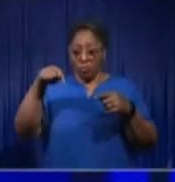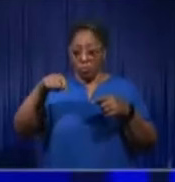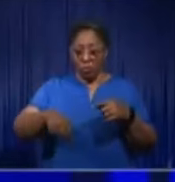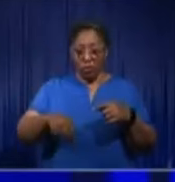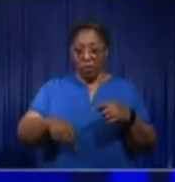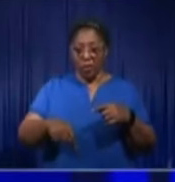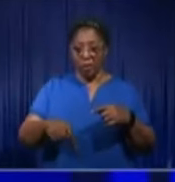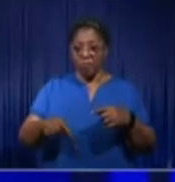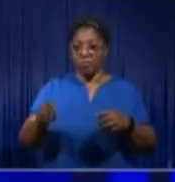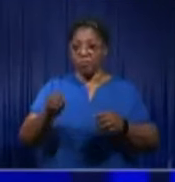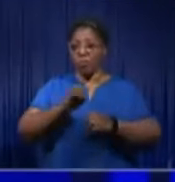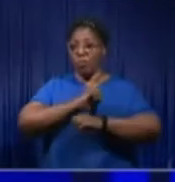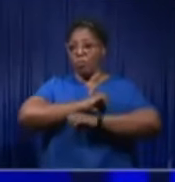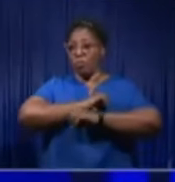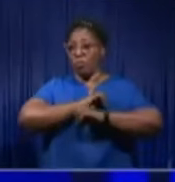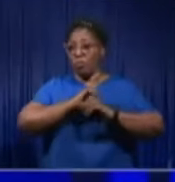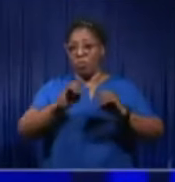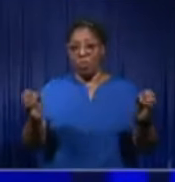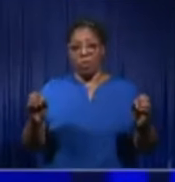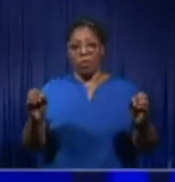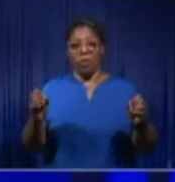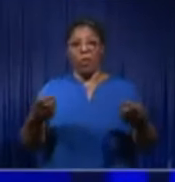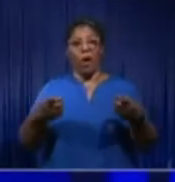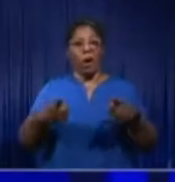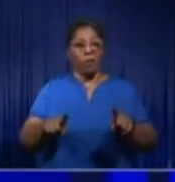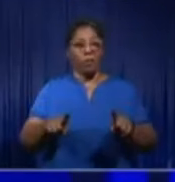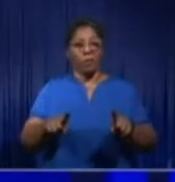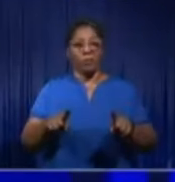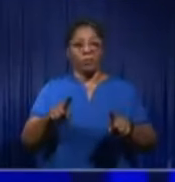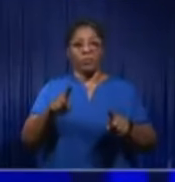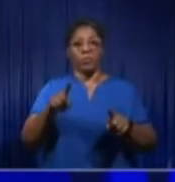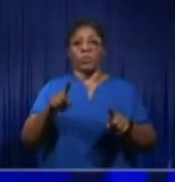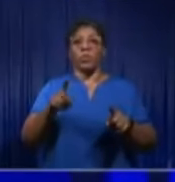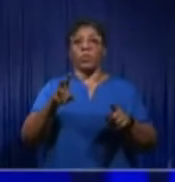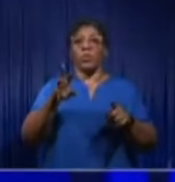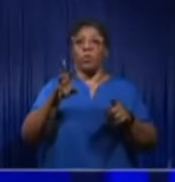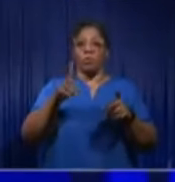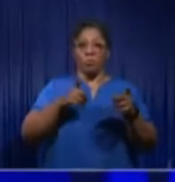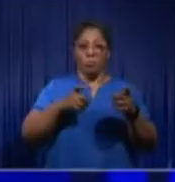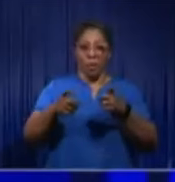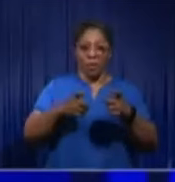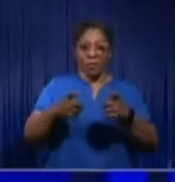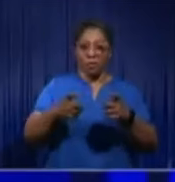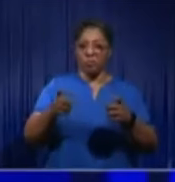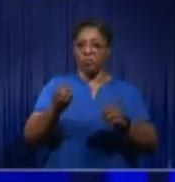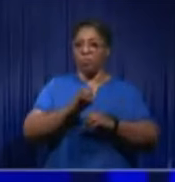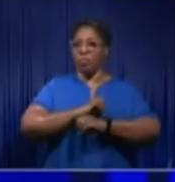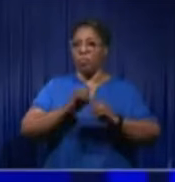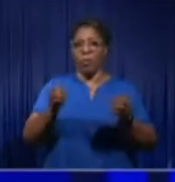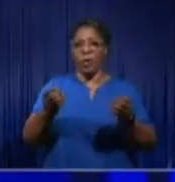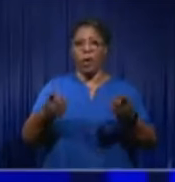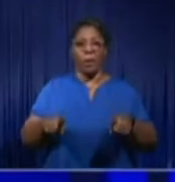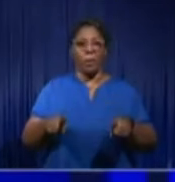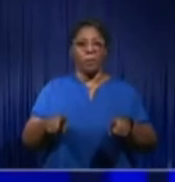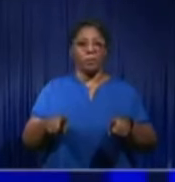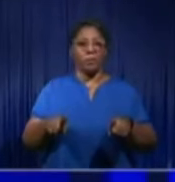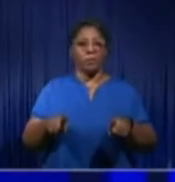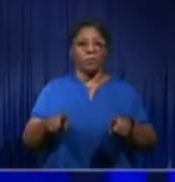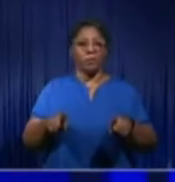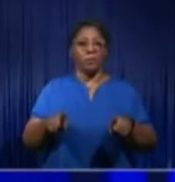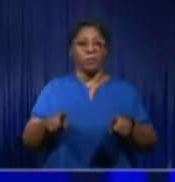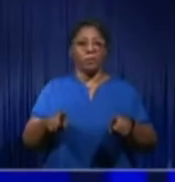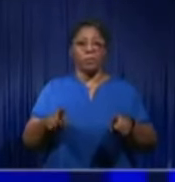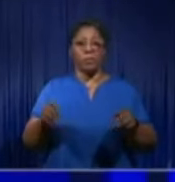have been put in place. And so they are toothless. Toothless. No